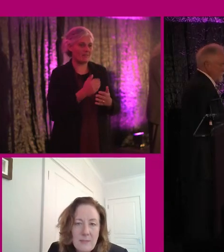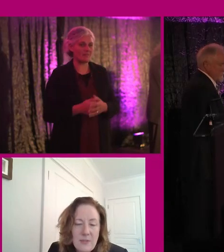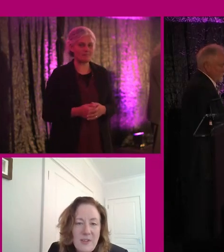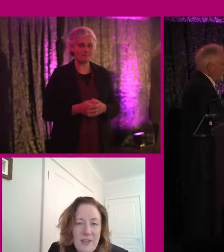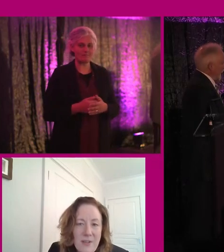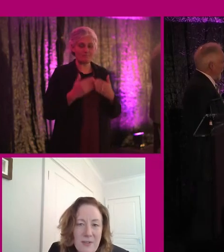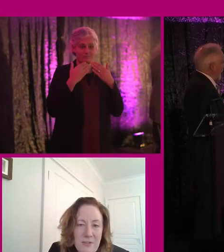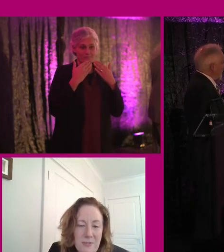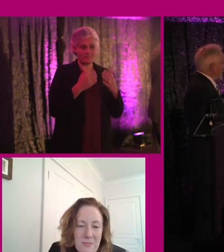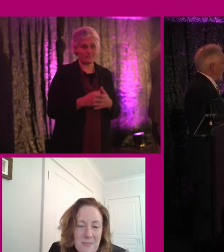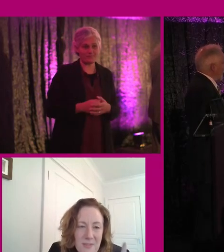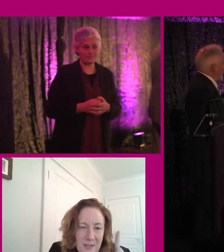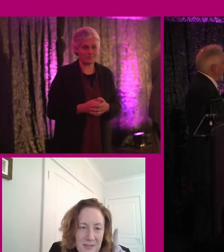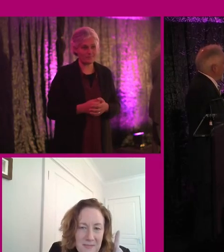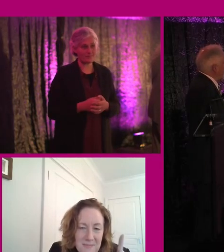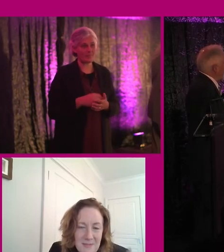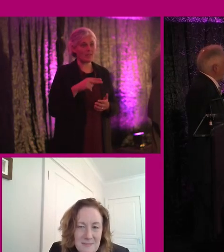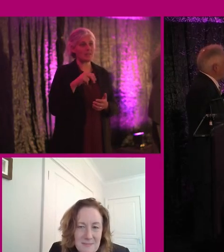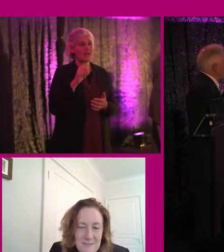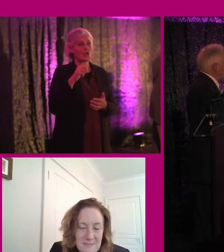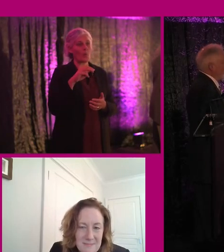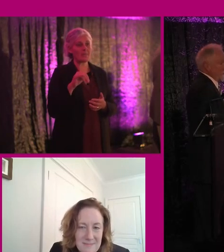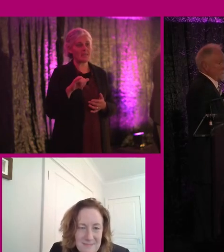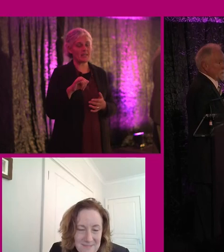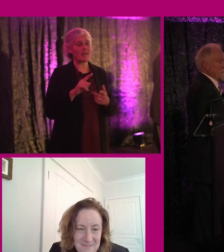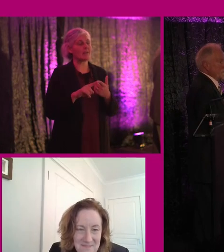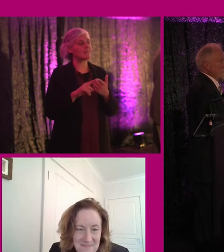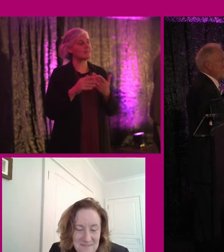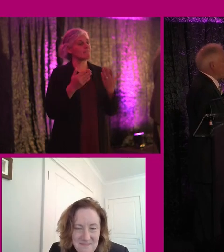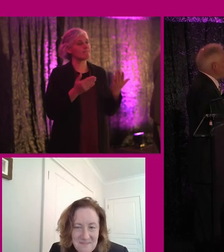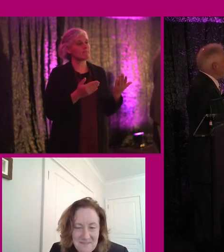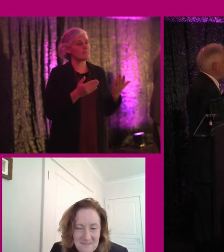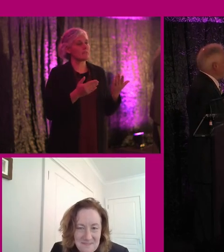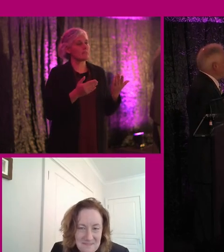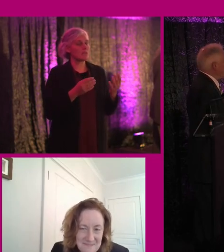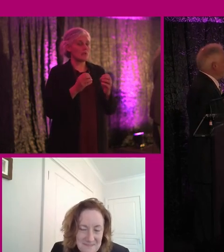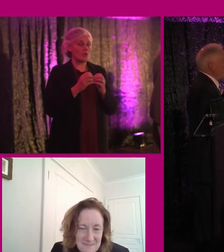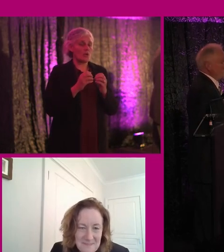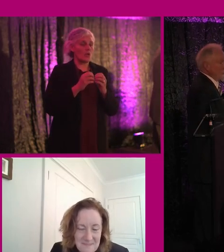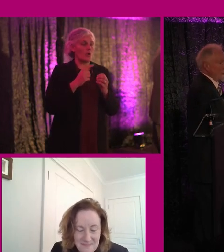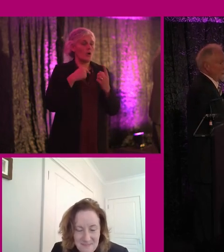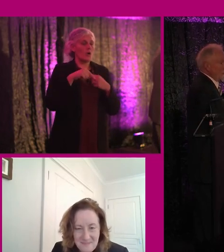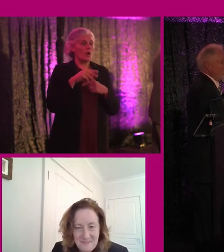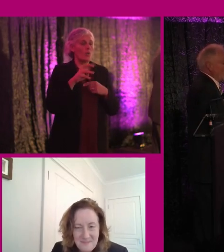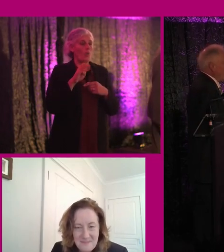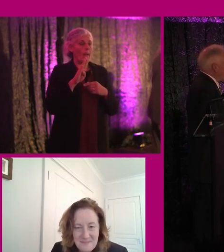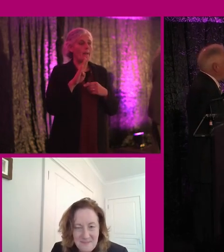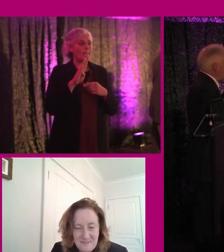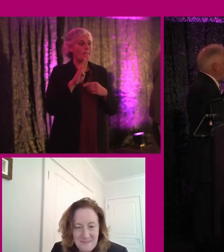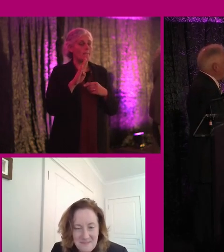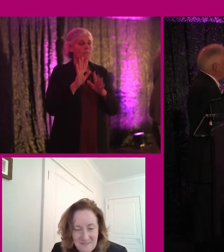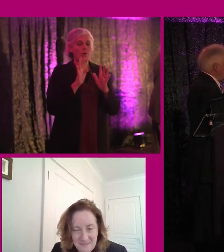Thanks, Donald, Naomi, and also to say that we have Niamh Fall online,